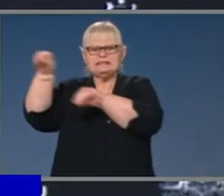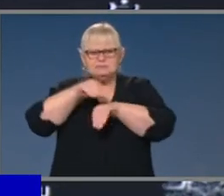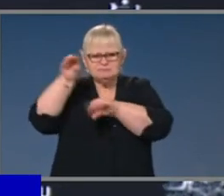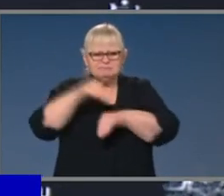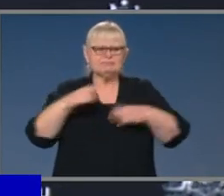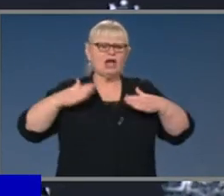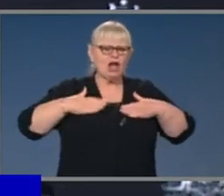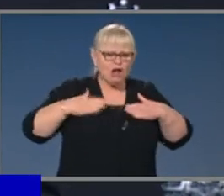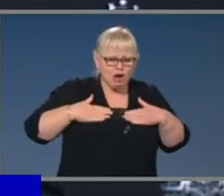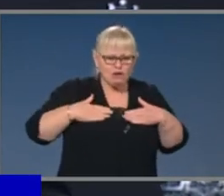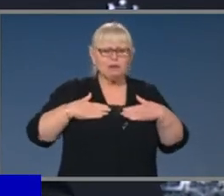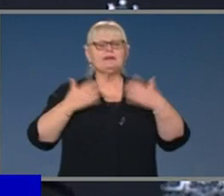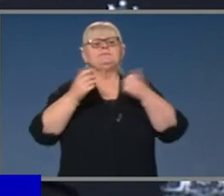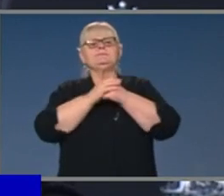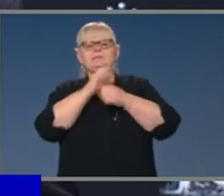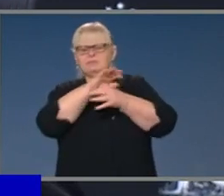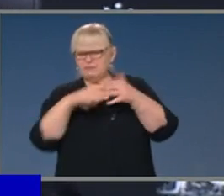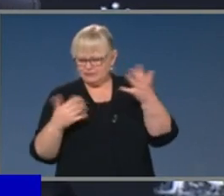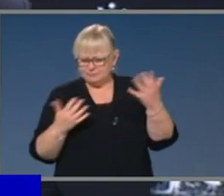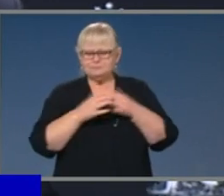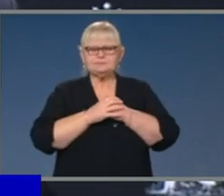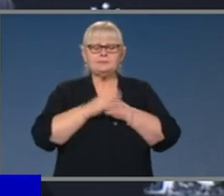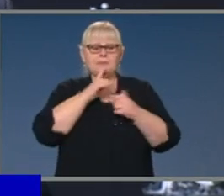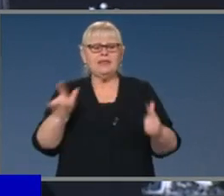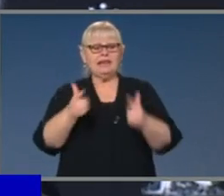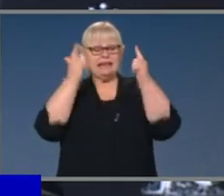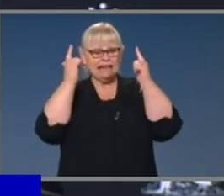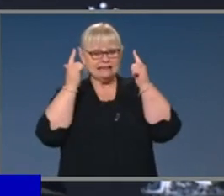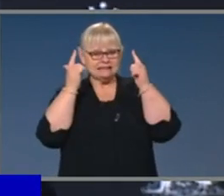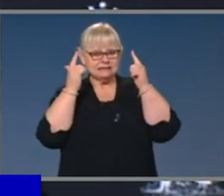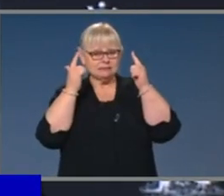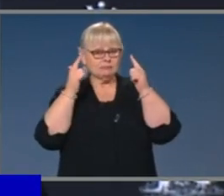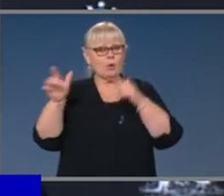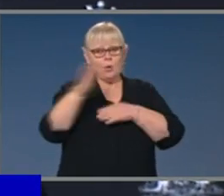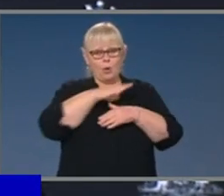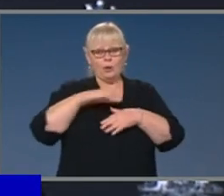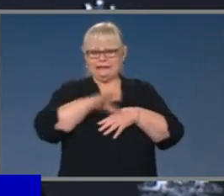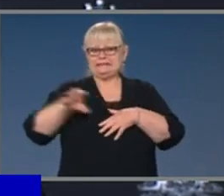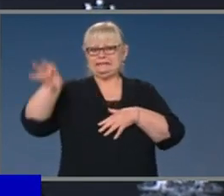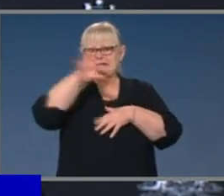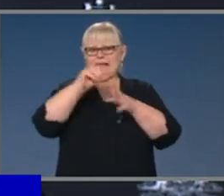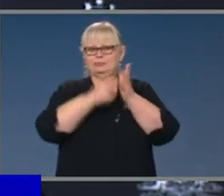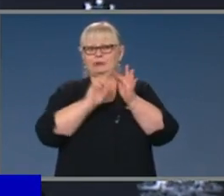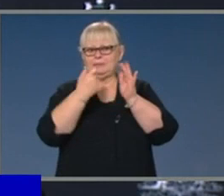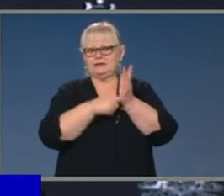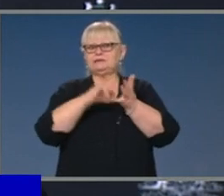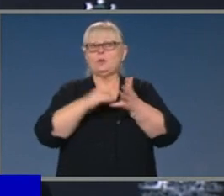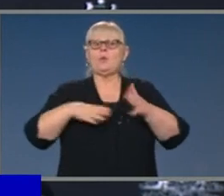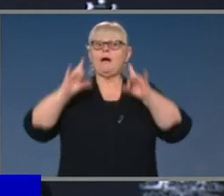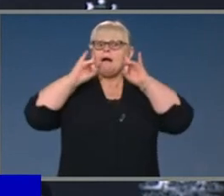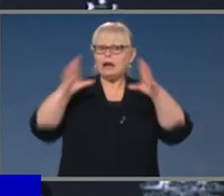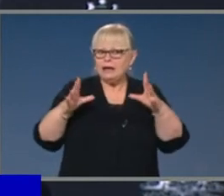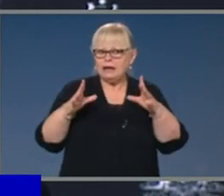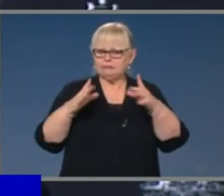And the leaders that sit around the National Cabinet table are very keen to set very clear expectations and